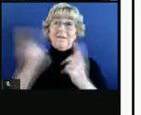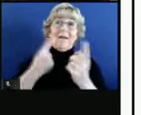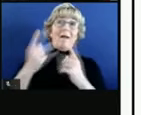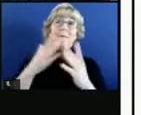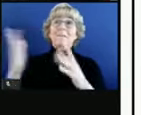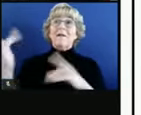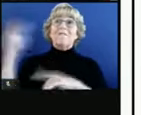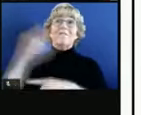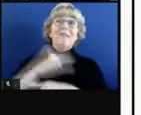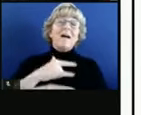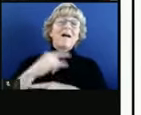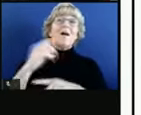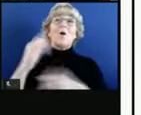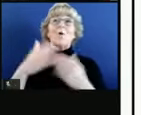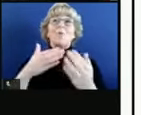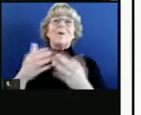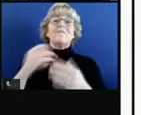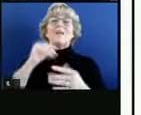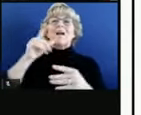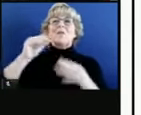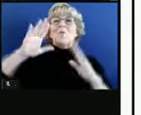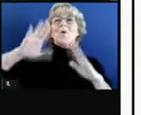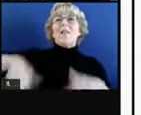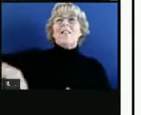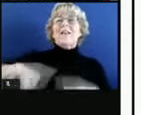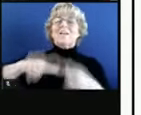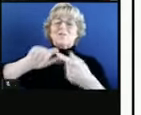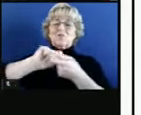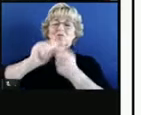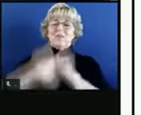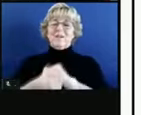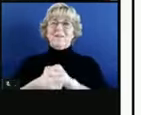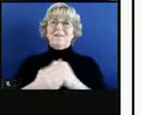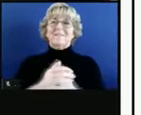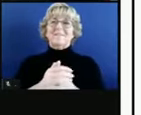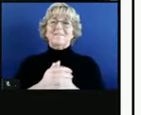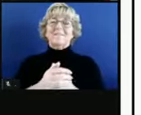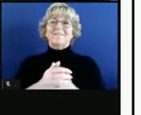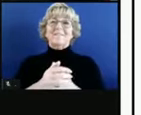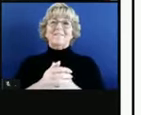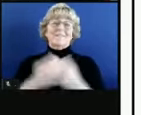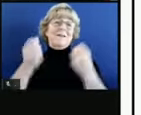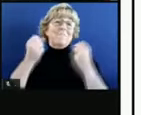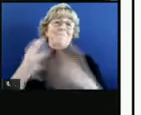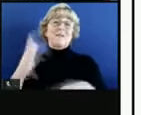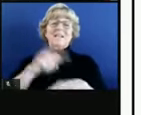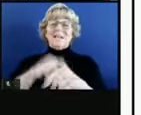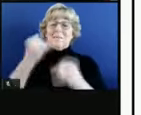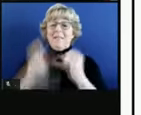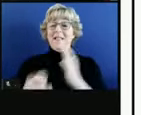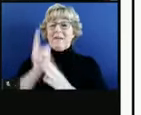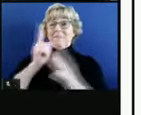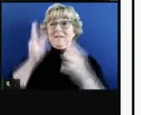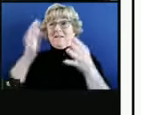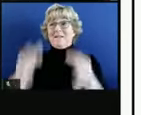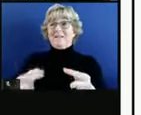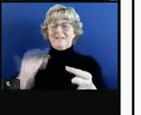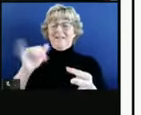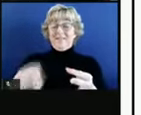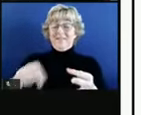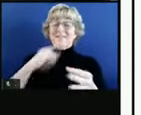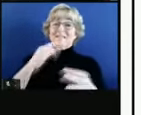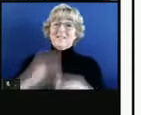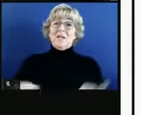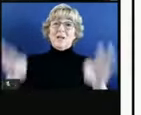already have plans. It's not too late to make the change. I mean, game-time decisions happen all the time. And I think this is an important